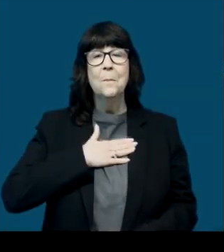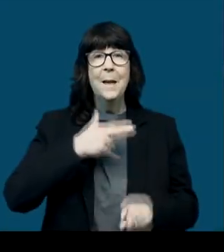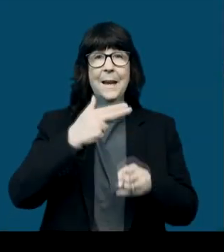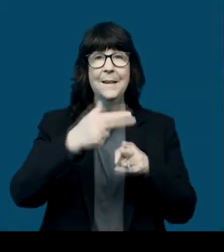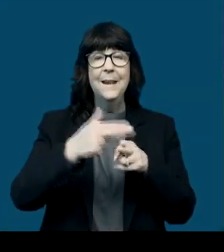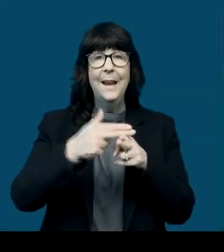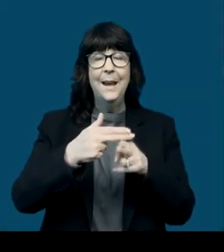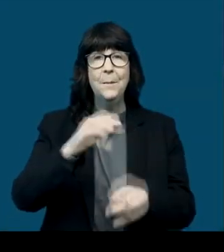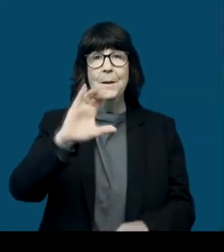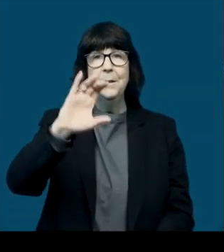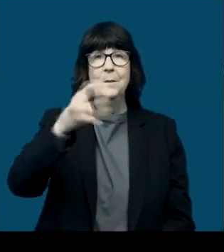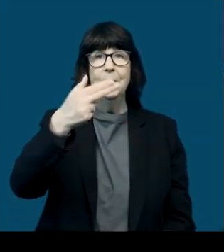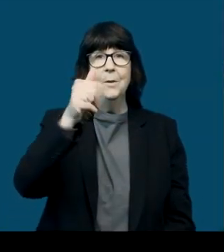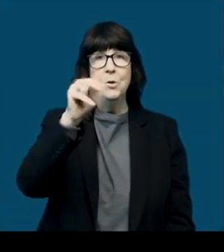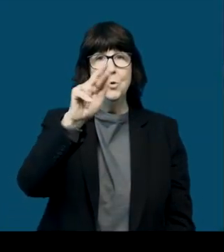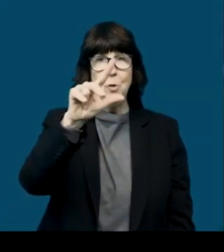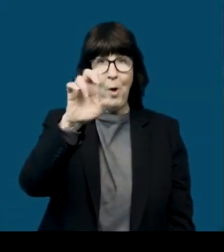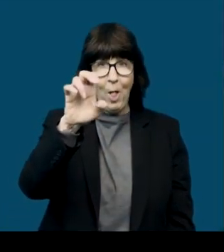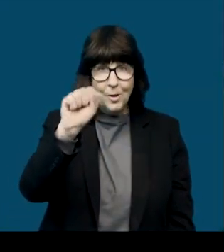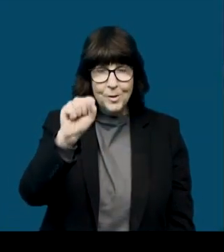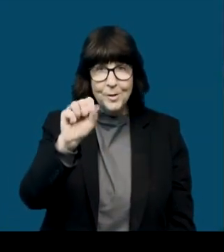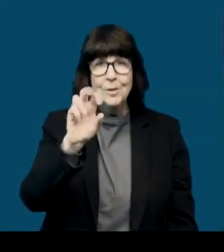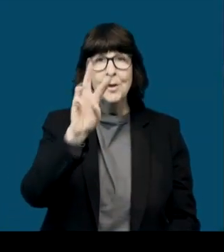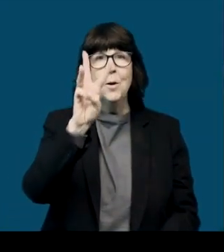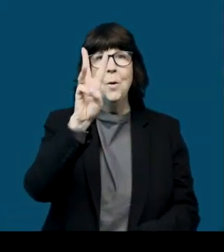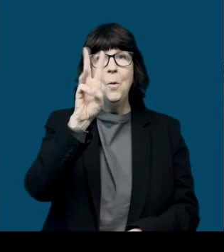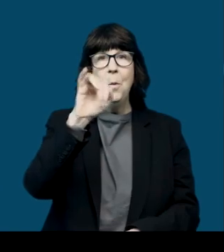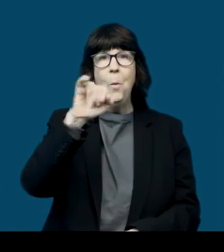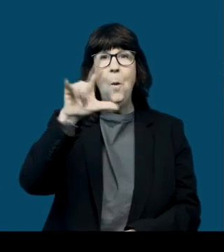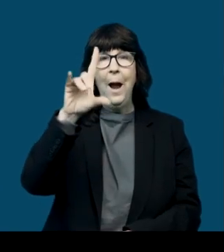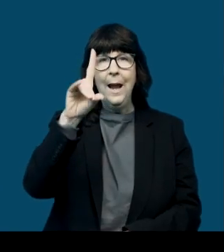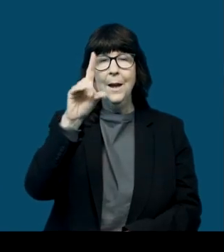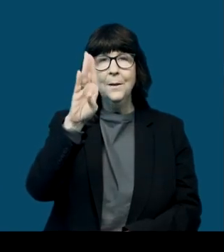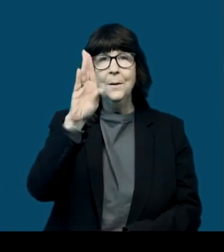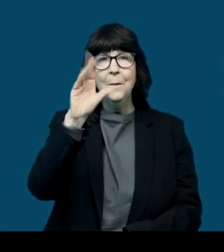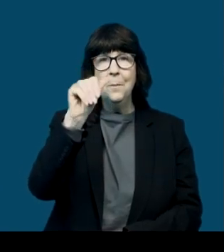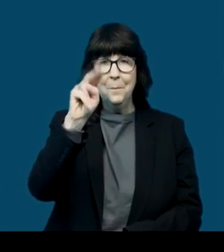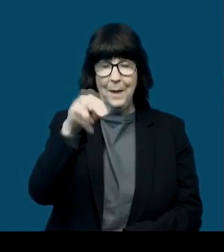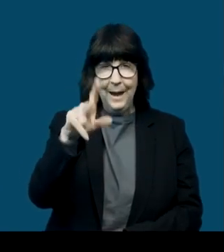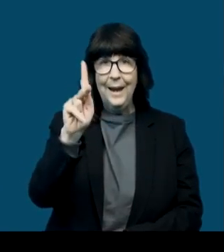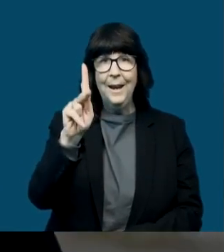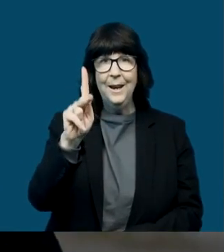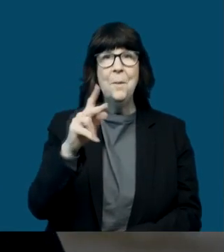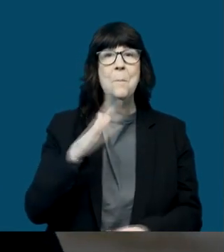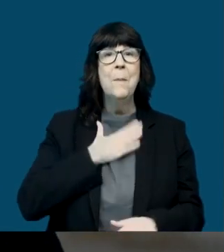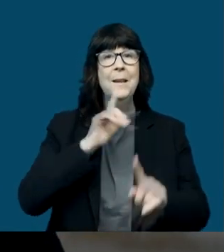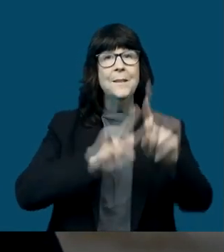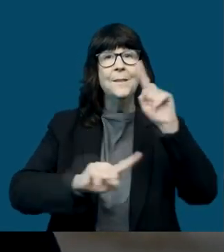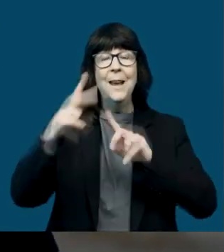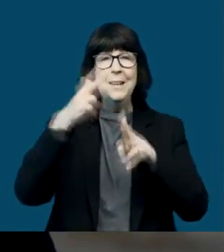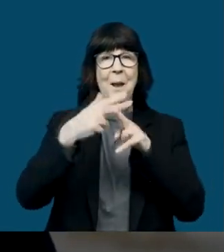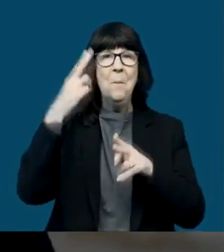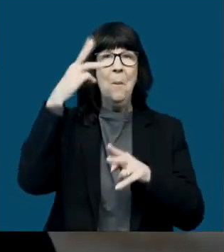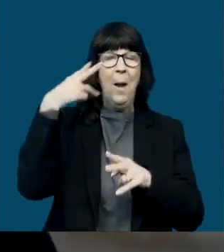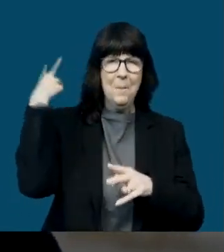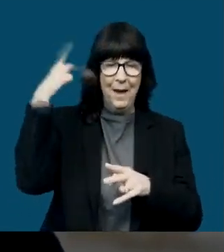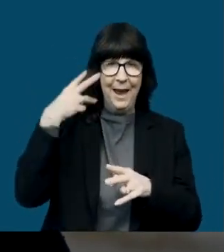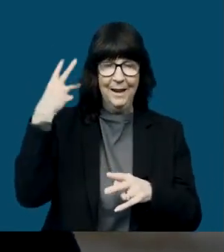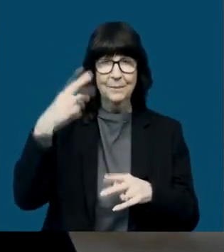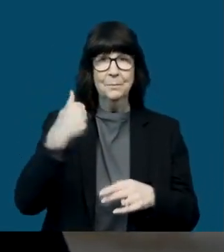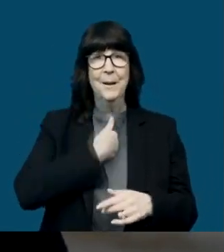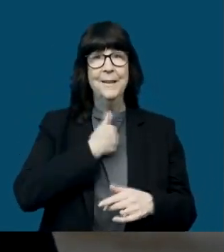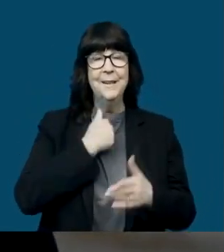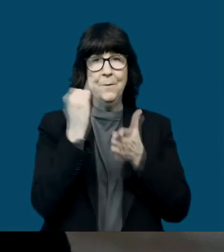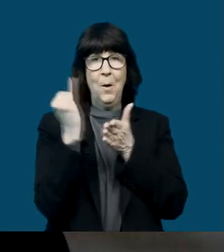My name is Charles Wilde-Bank. That's Wilde-Bank. That's my sign name.